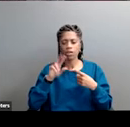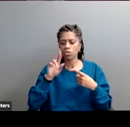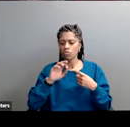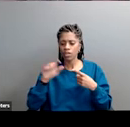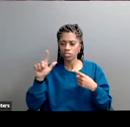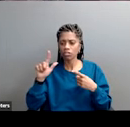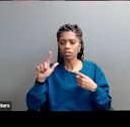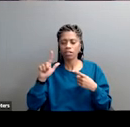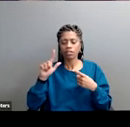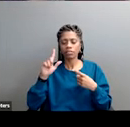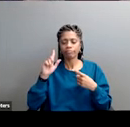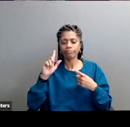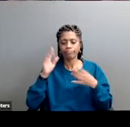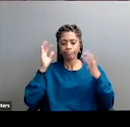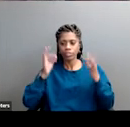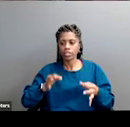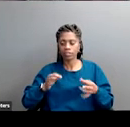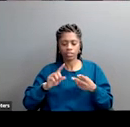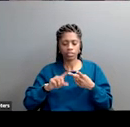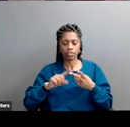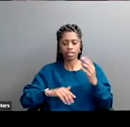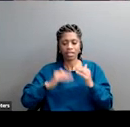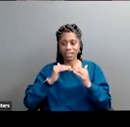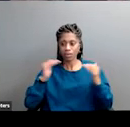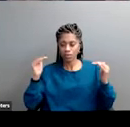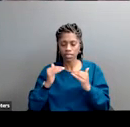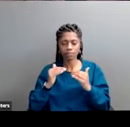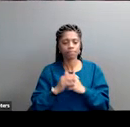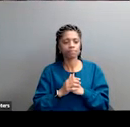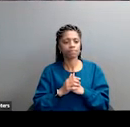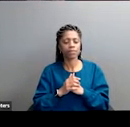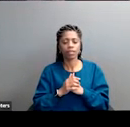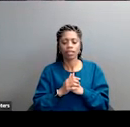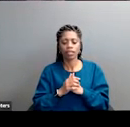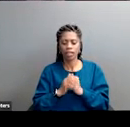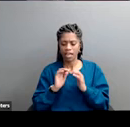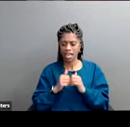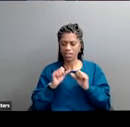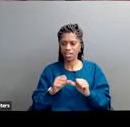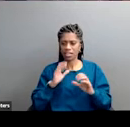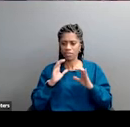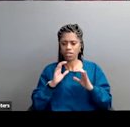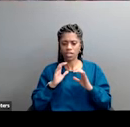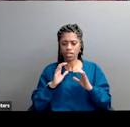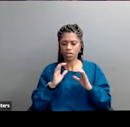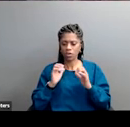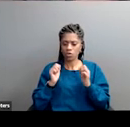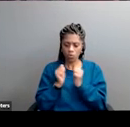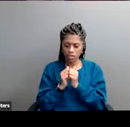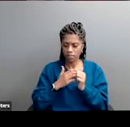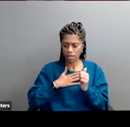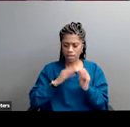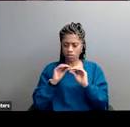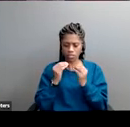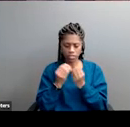equity many of us inside of our organizations are thinking how can i communicate on behalf of my organization or for my boss or with